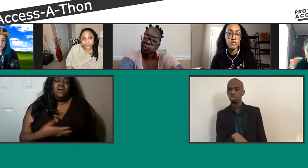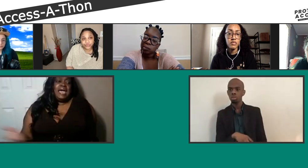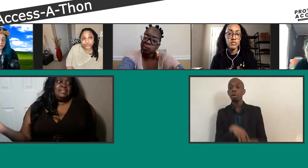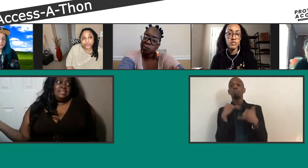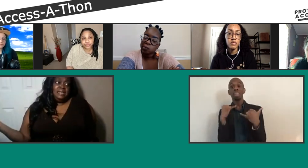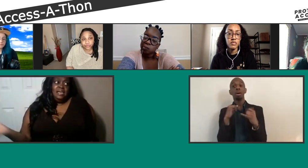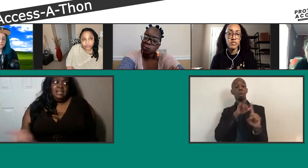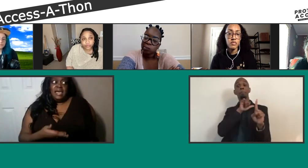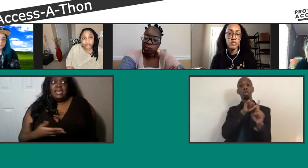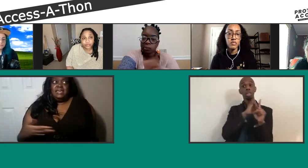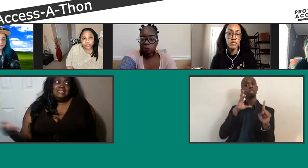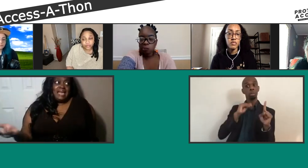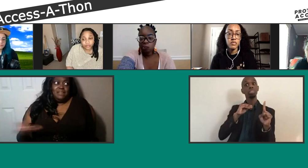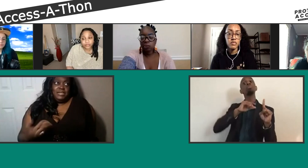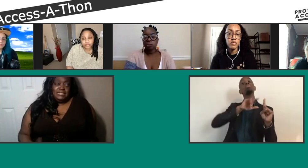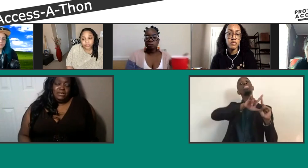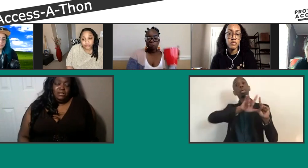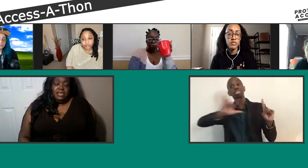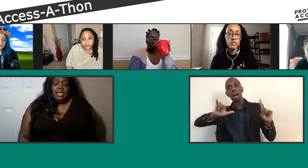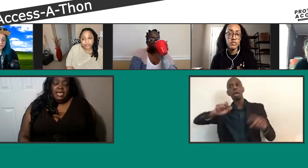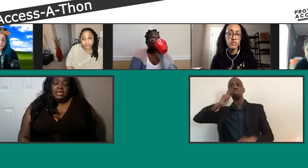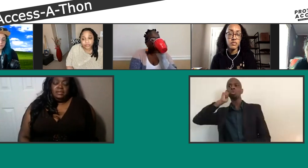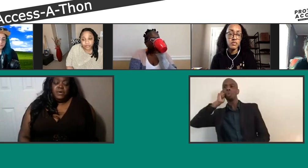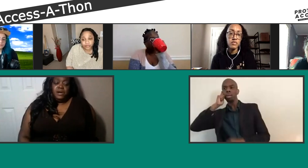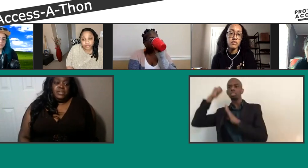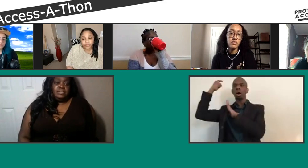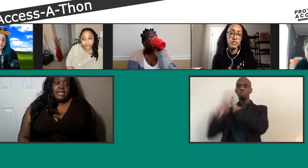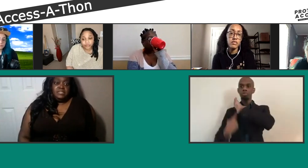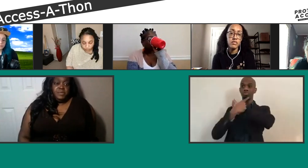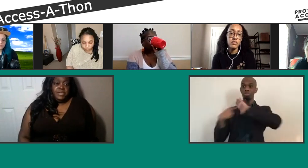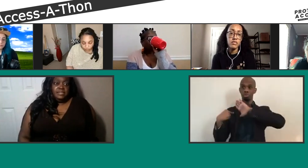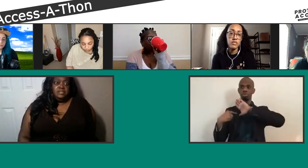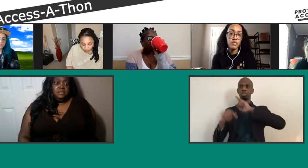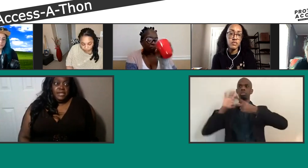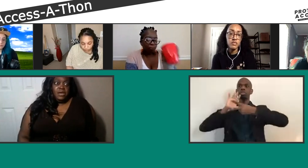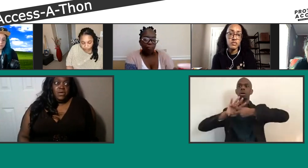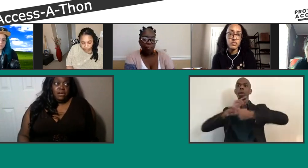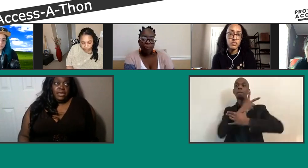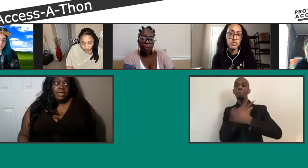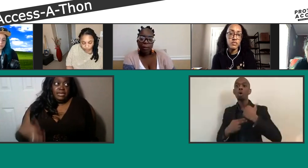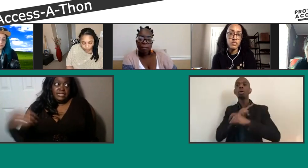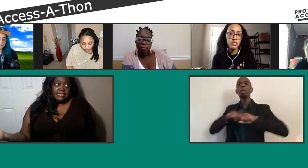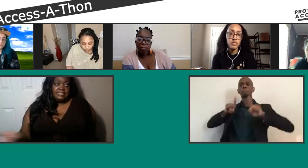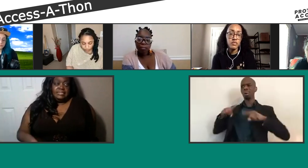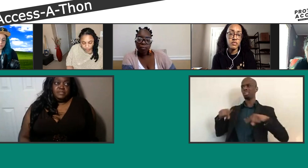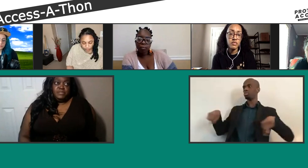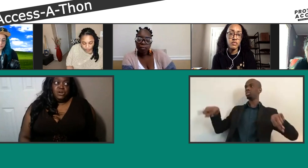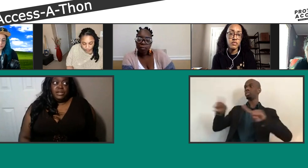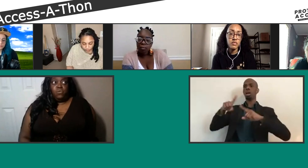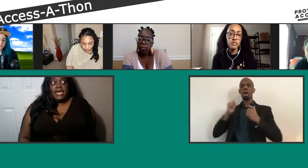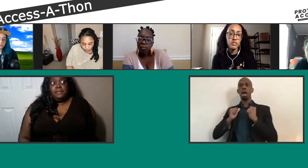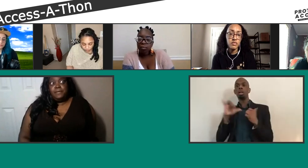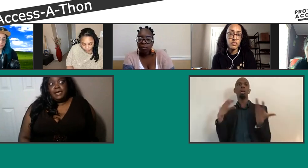They're all acting like it's not a big deal. And part of it is yes, because the Plano area in Texas is